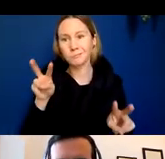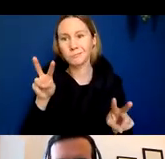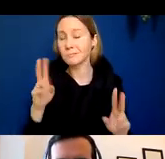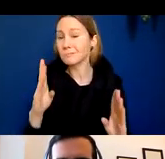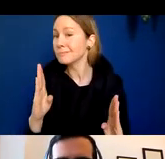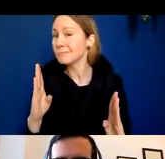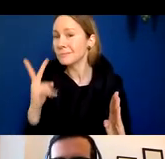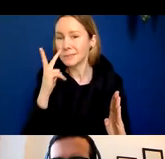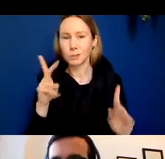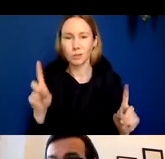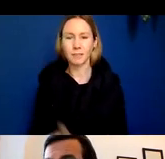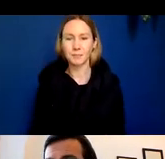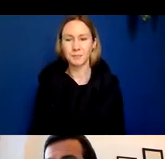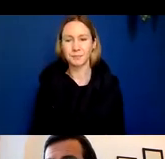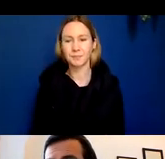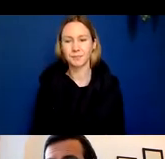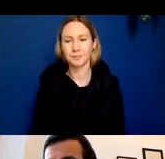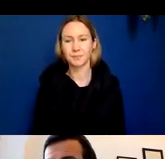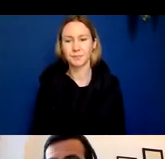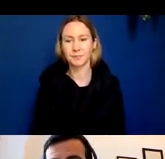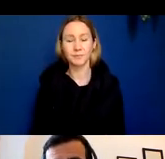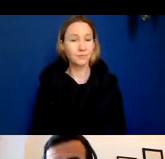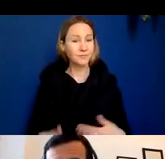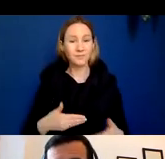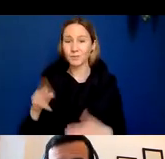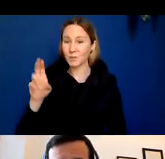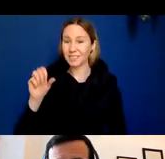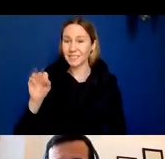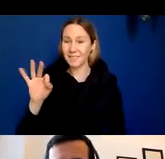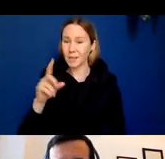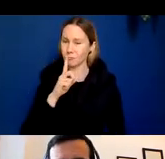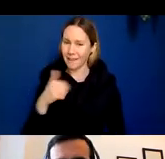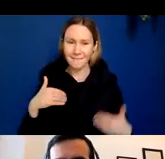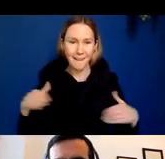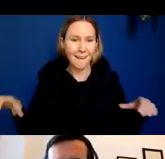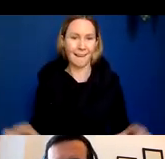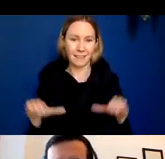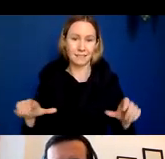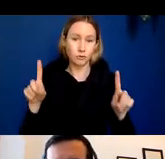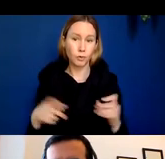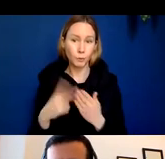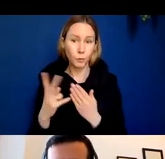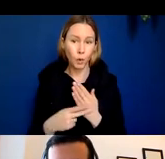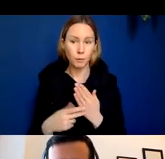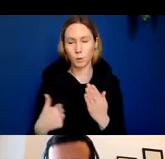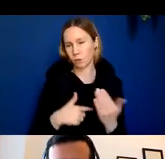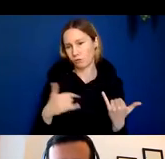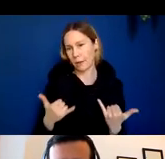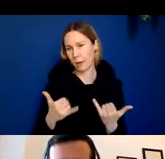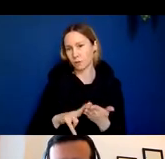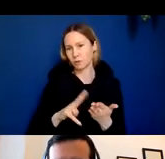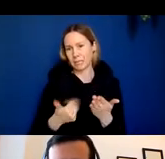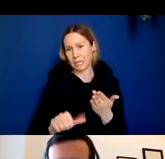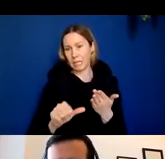trials field anyway so at UCSF we still have a really active clinical trials program we're not actively enrolling any of our Alzheimer's